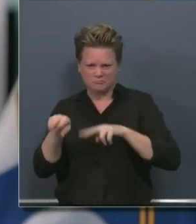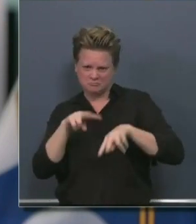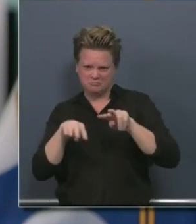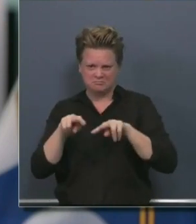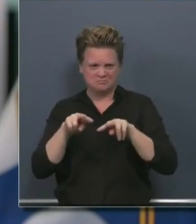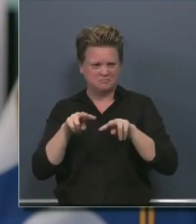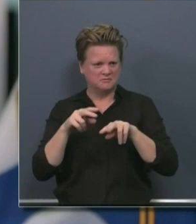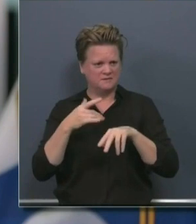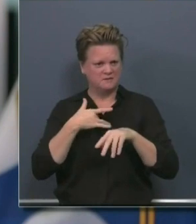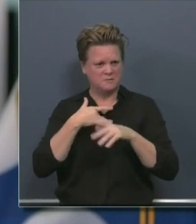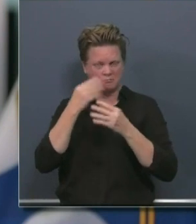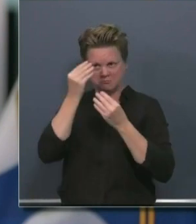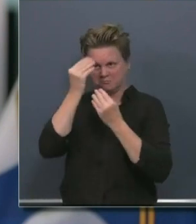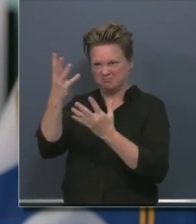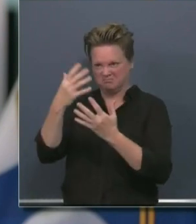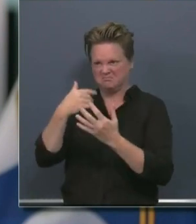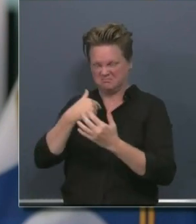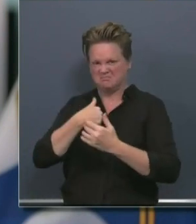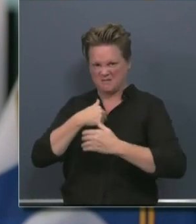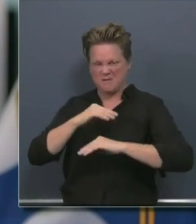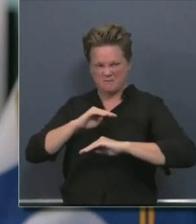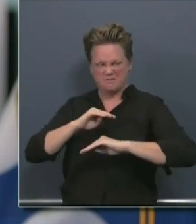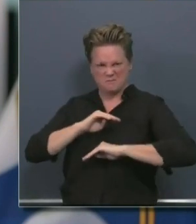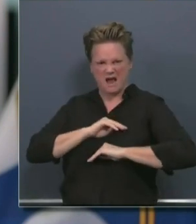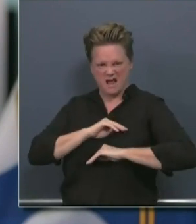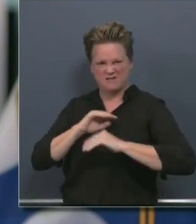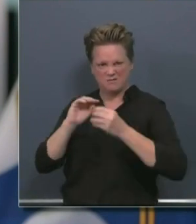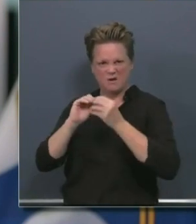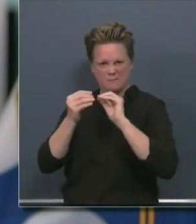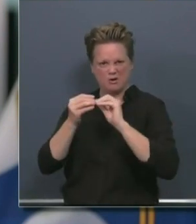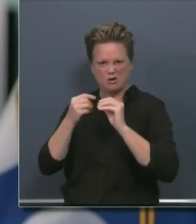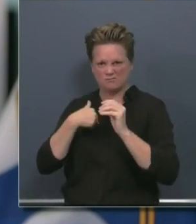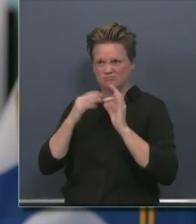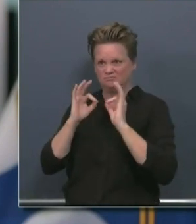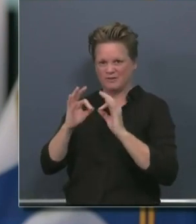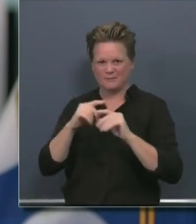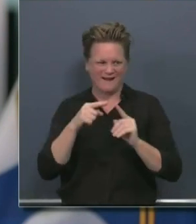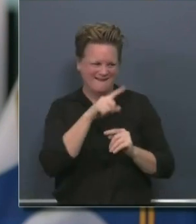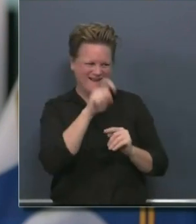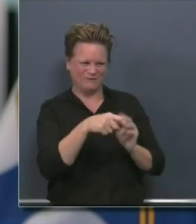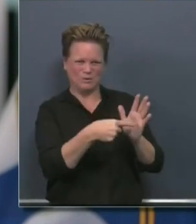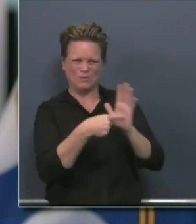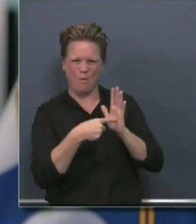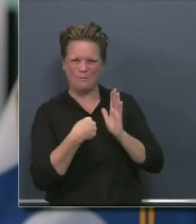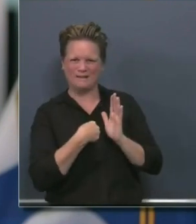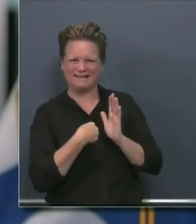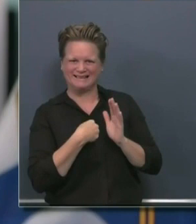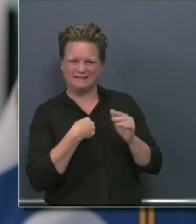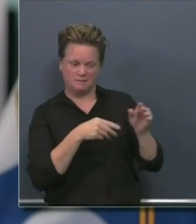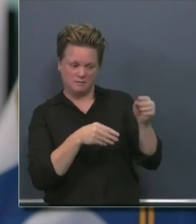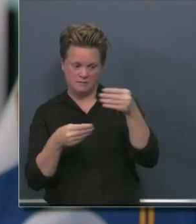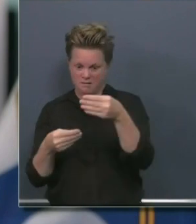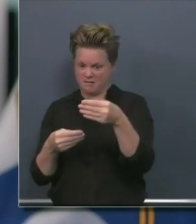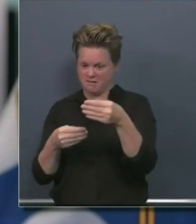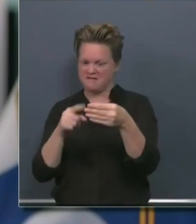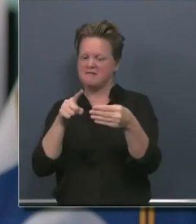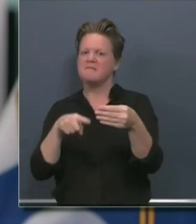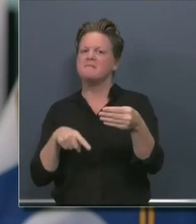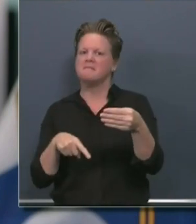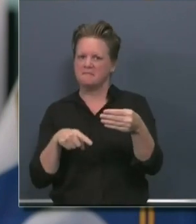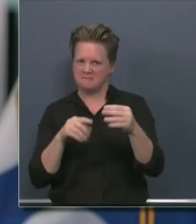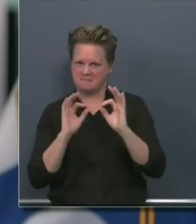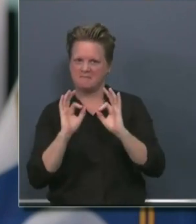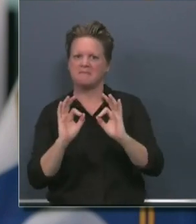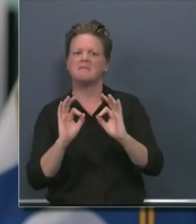we certainly look forward to major league baseball, uh, and all sports resuming. But again, uh, the